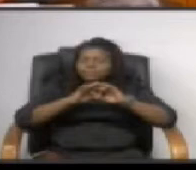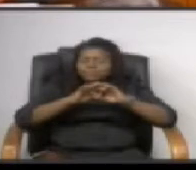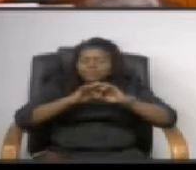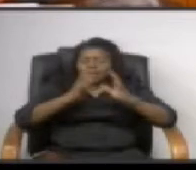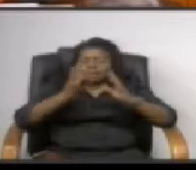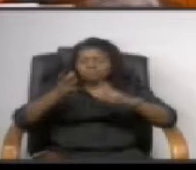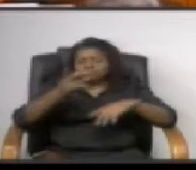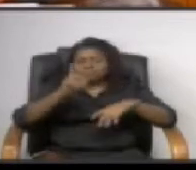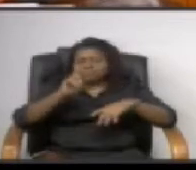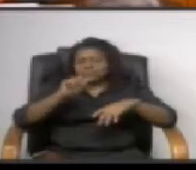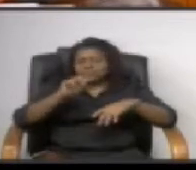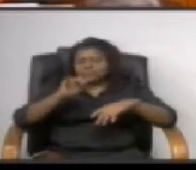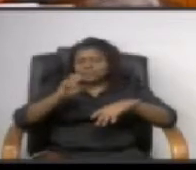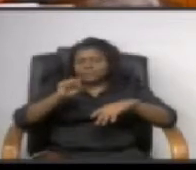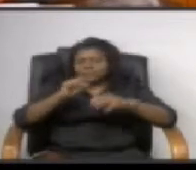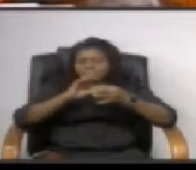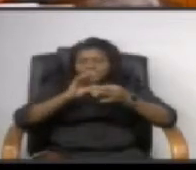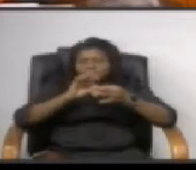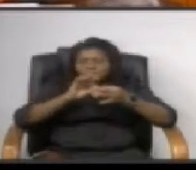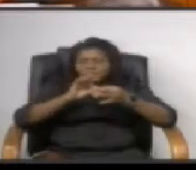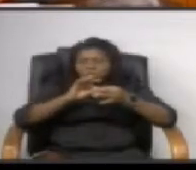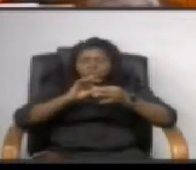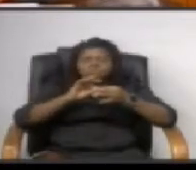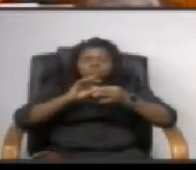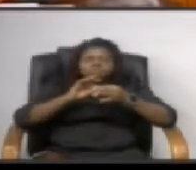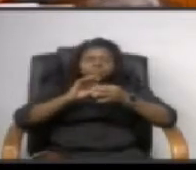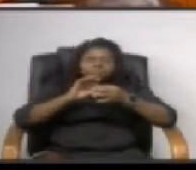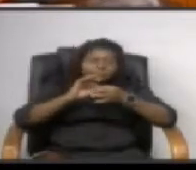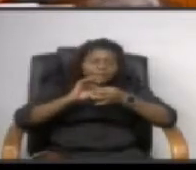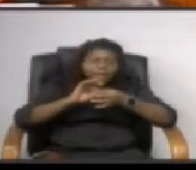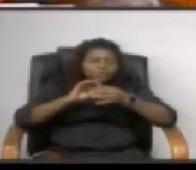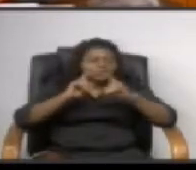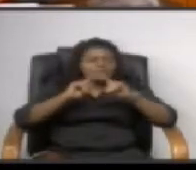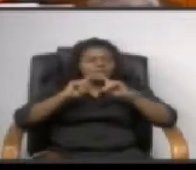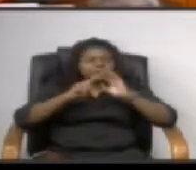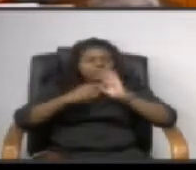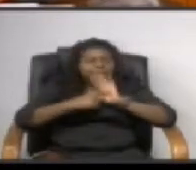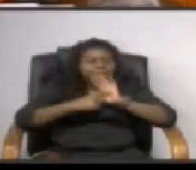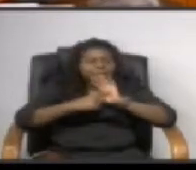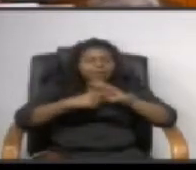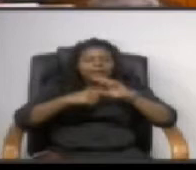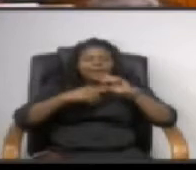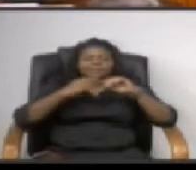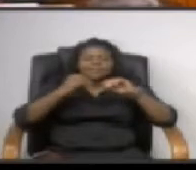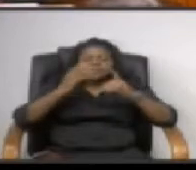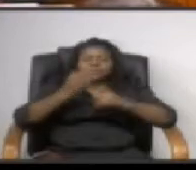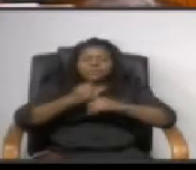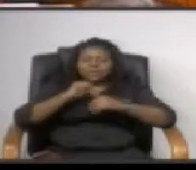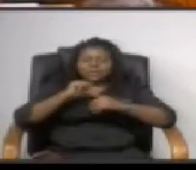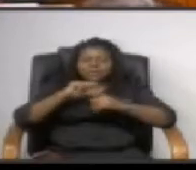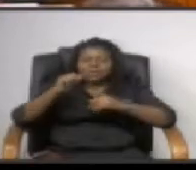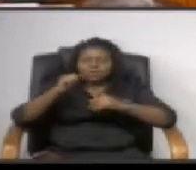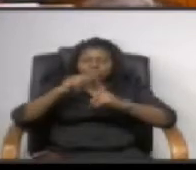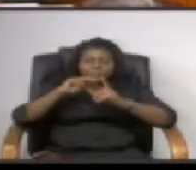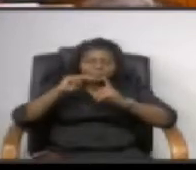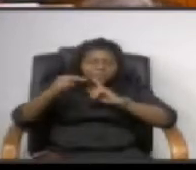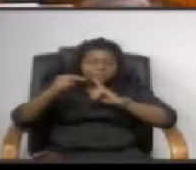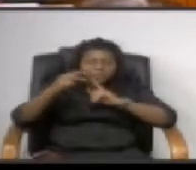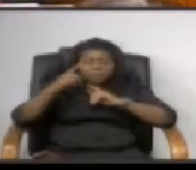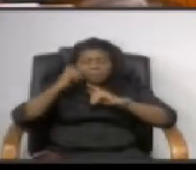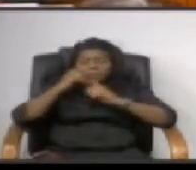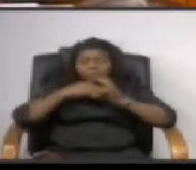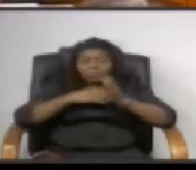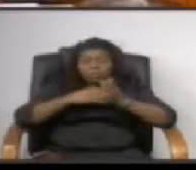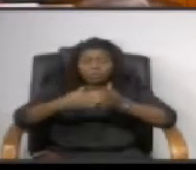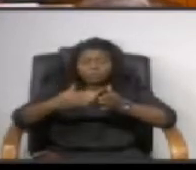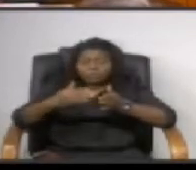brought this up in terms of the science and and also at least getting another perspective because very often what